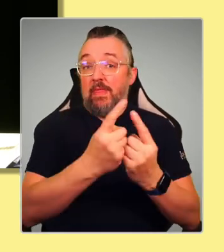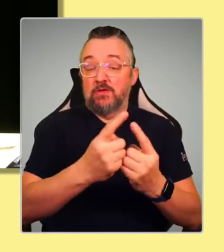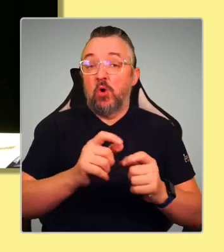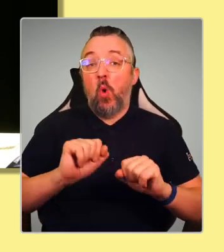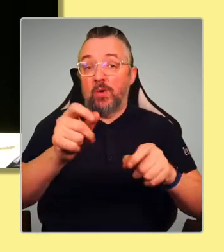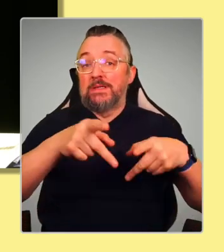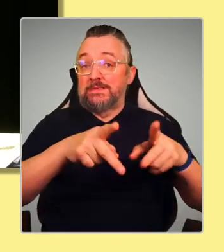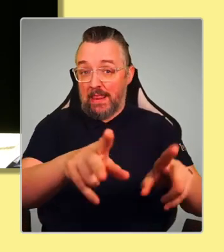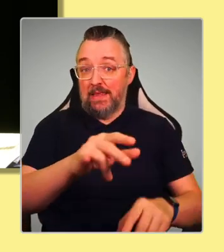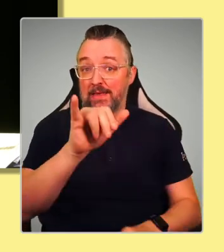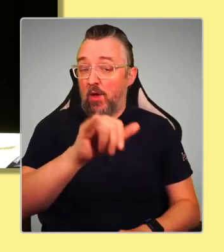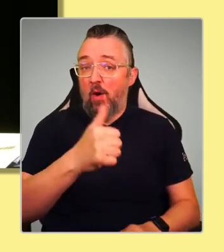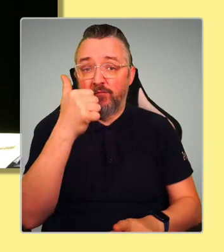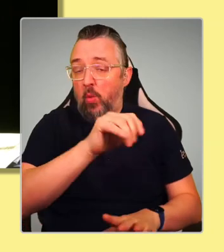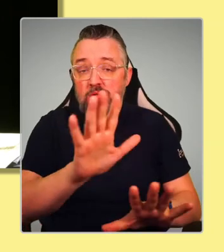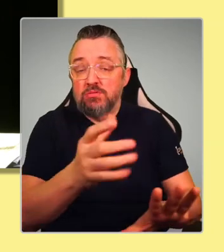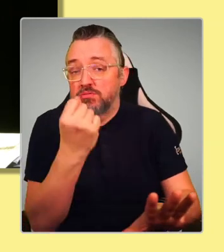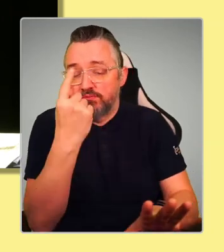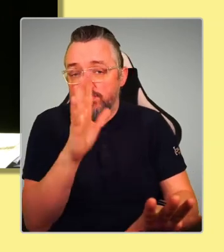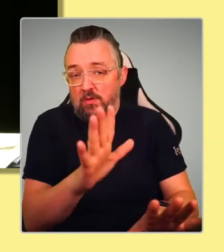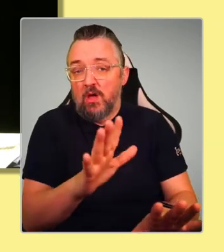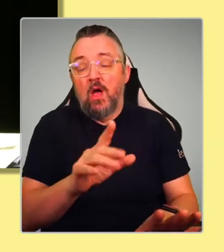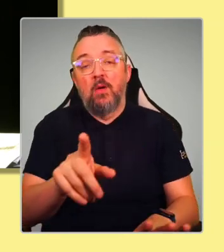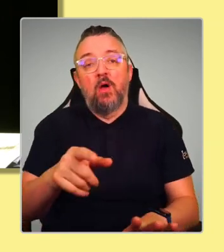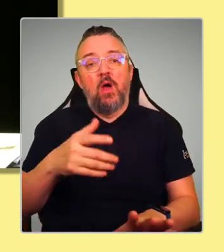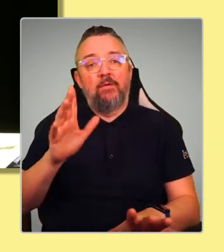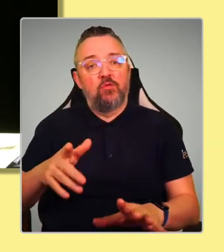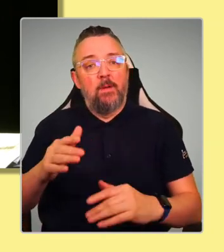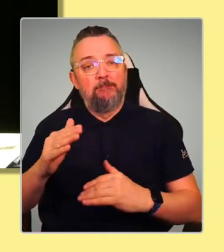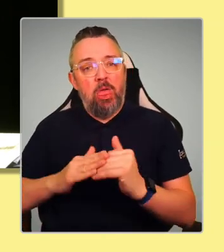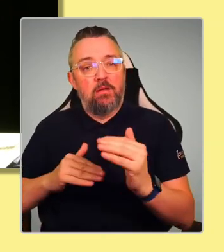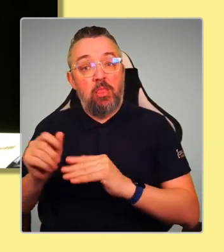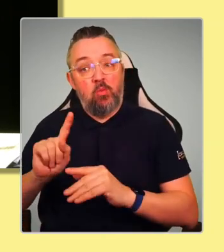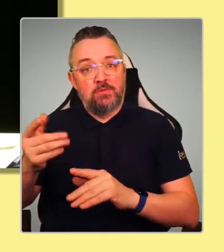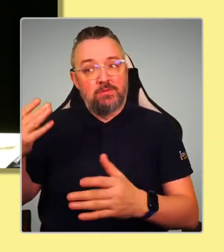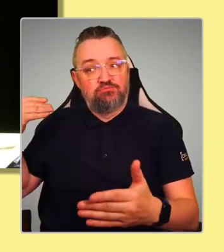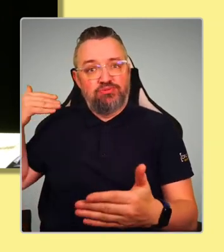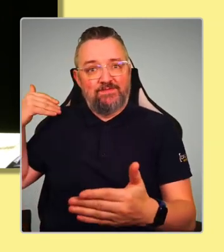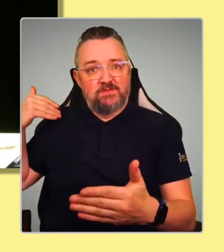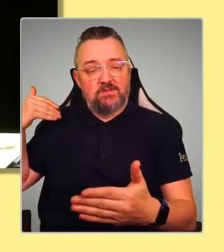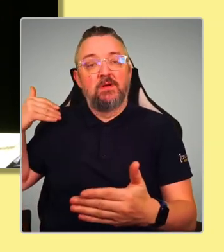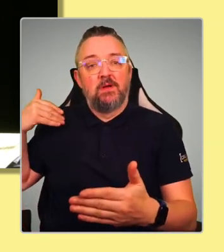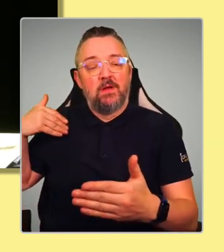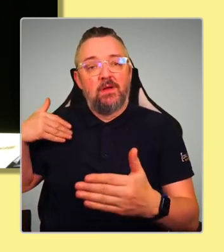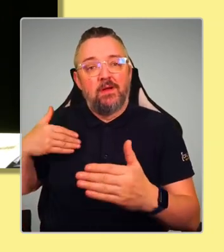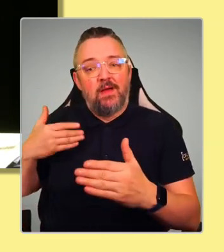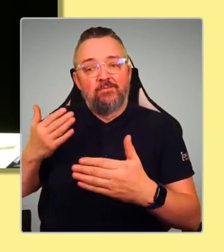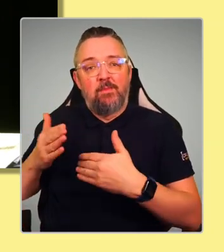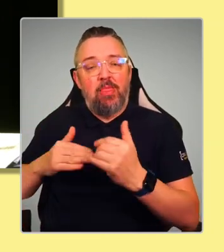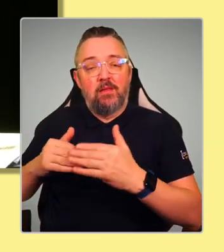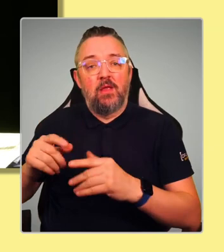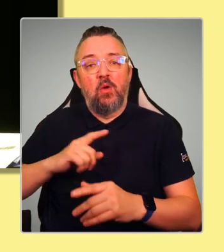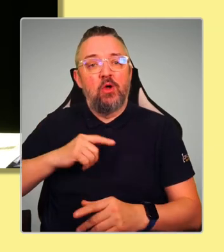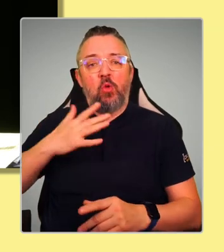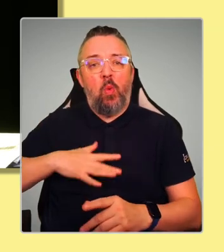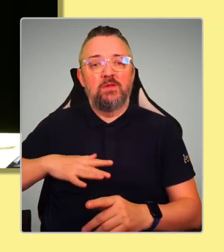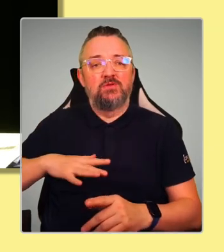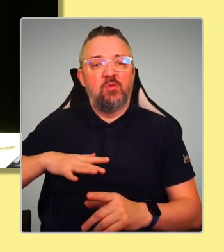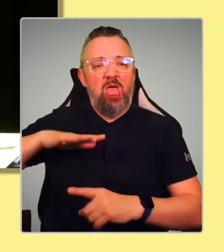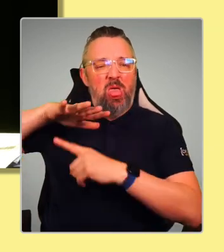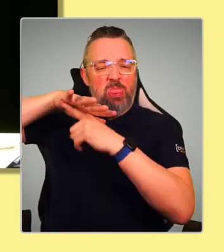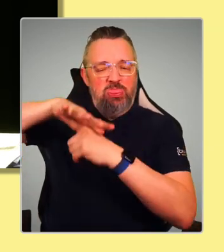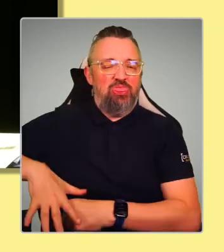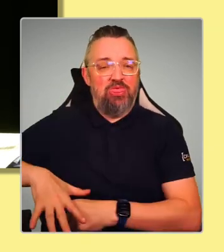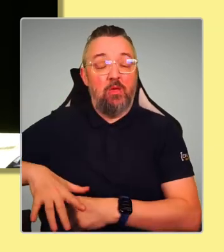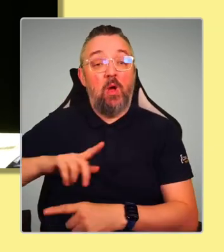commit to building upon that legacy. And that's why it's so important we don't trash our record. Our record in the Scottish Government